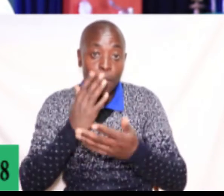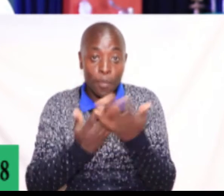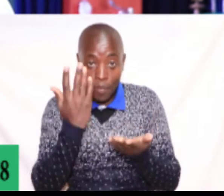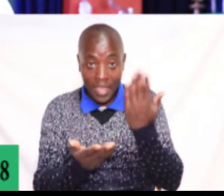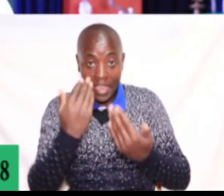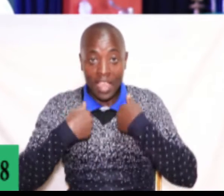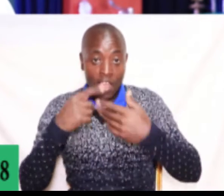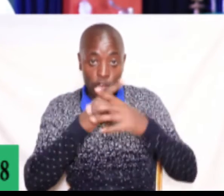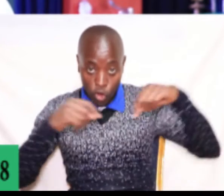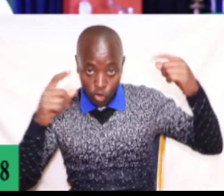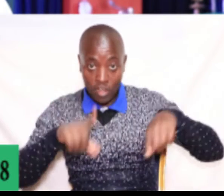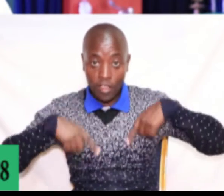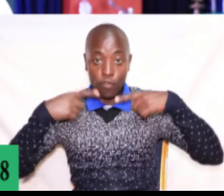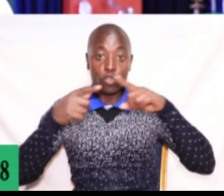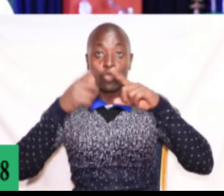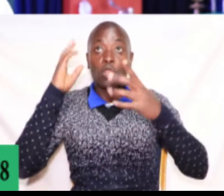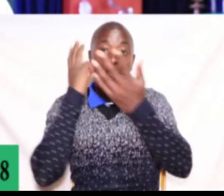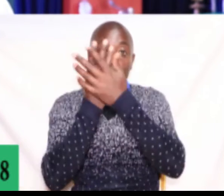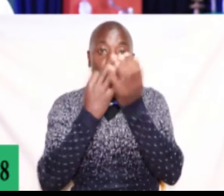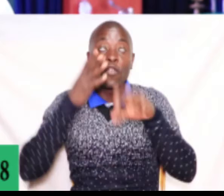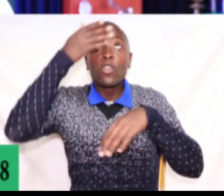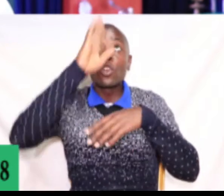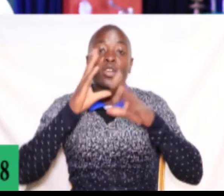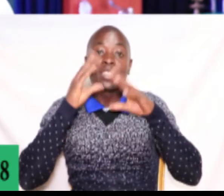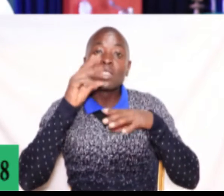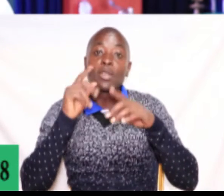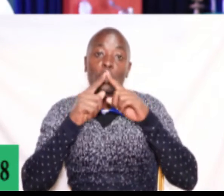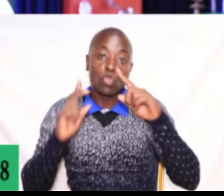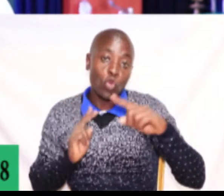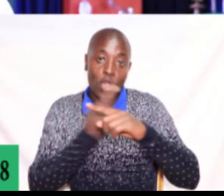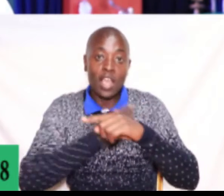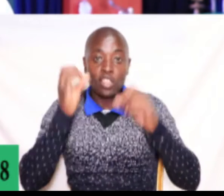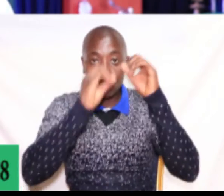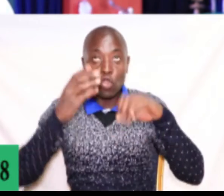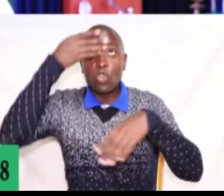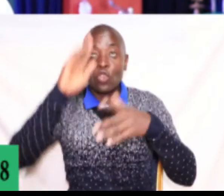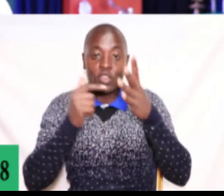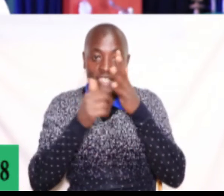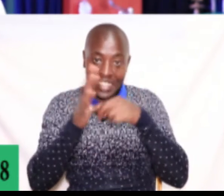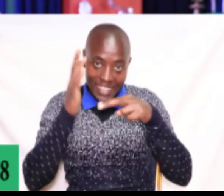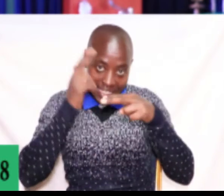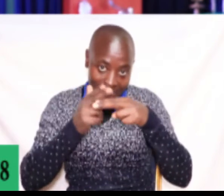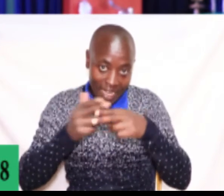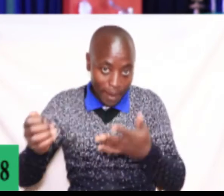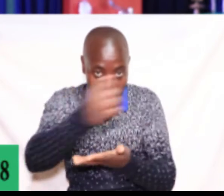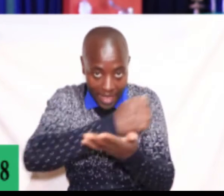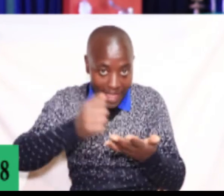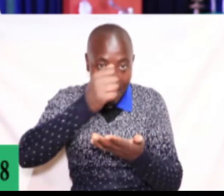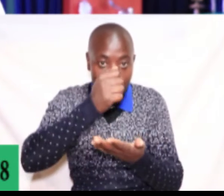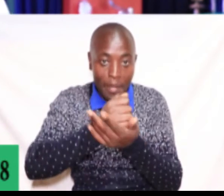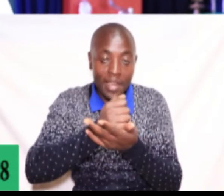in accordance to your will. Speak to us, O God, in Jesus' name. Amen.